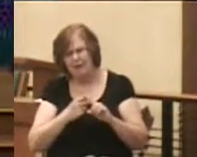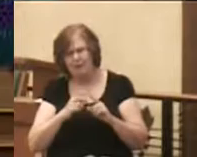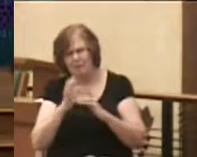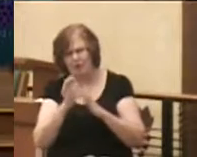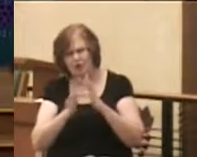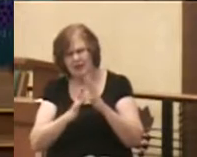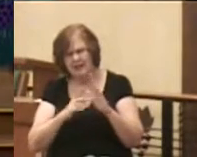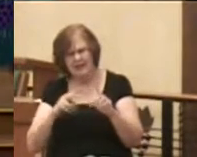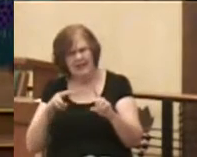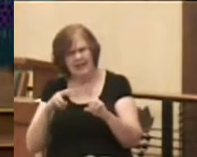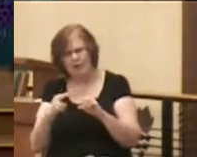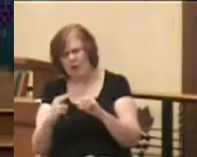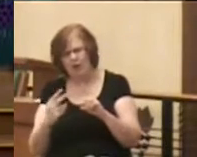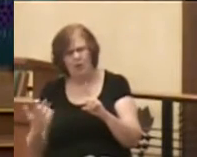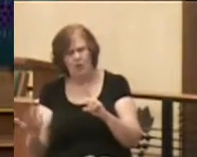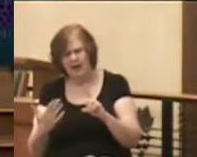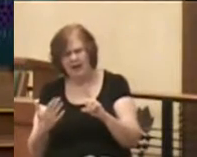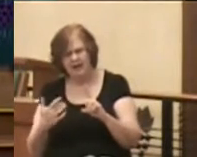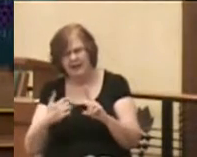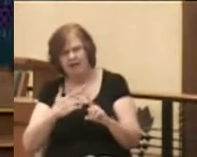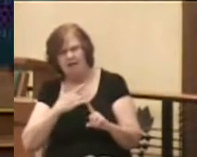to the heart.